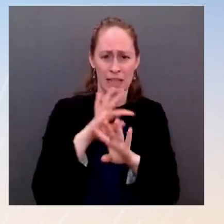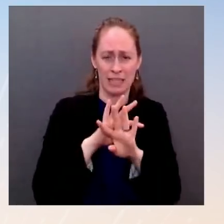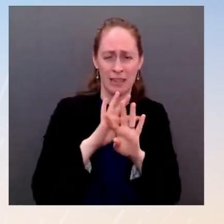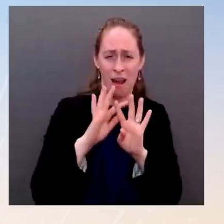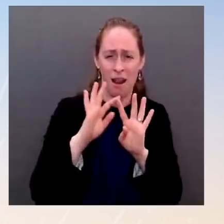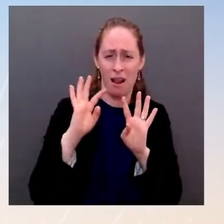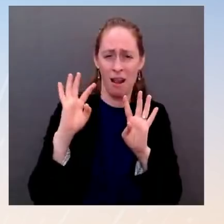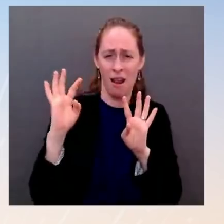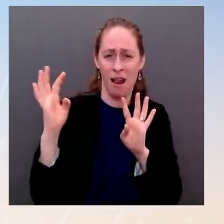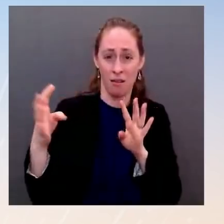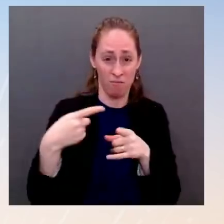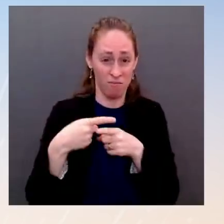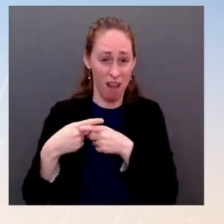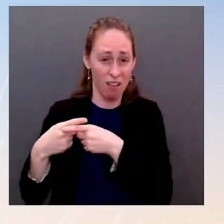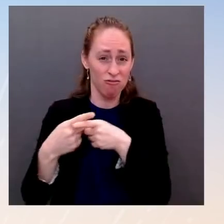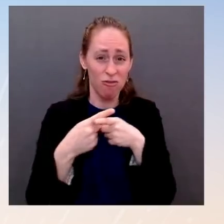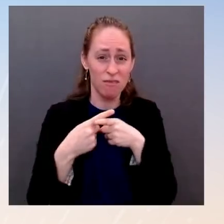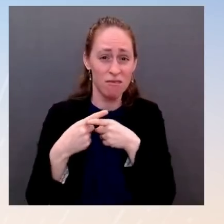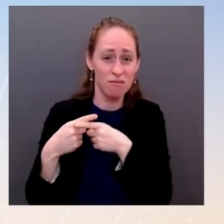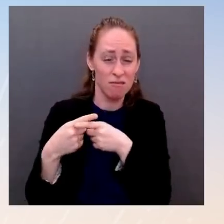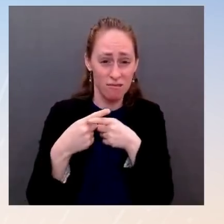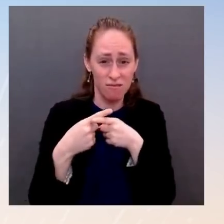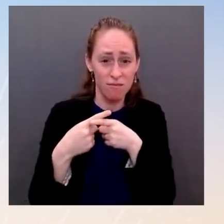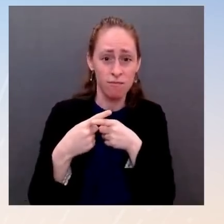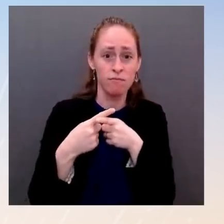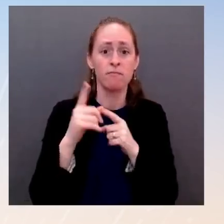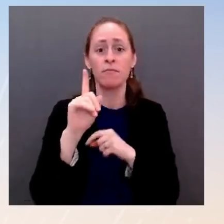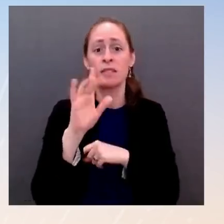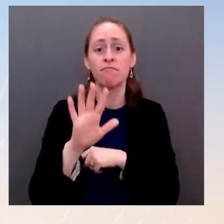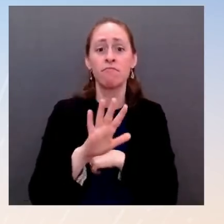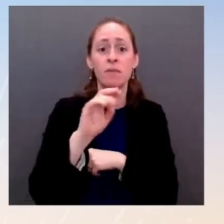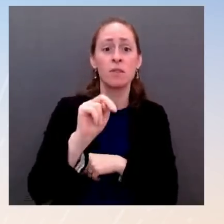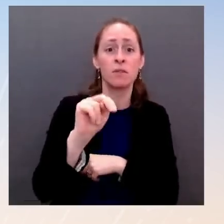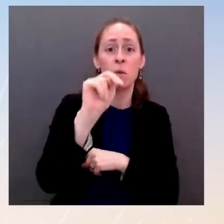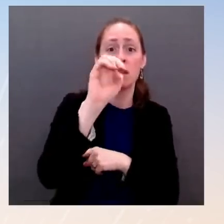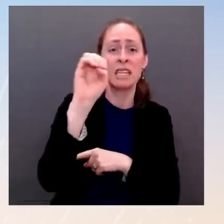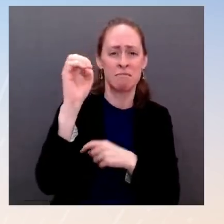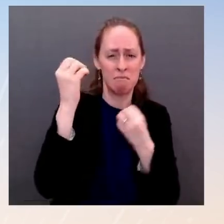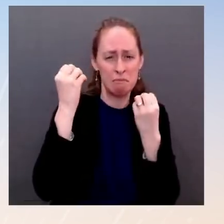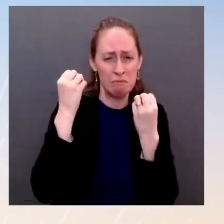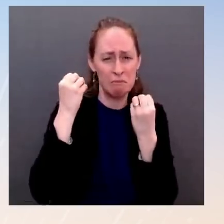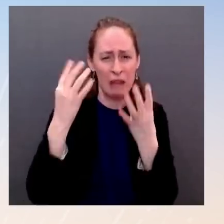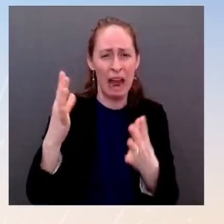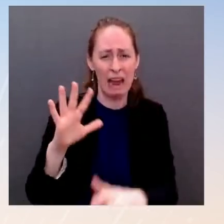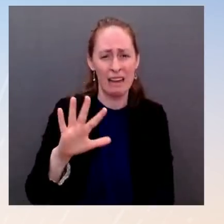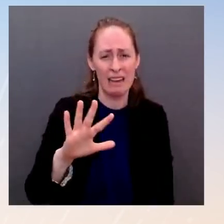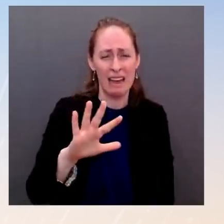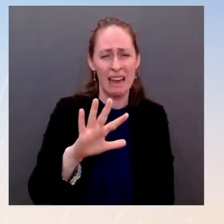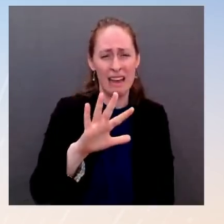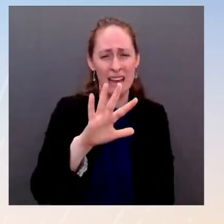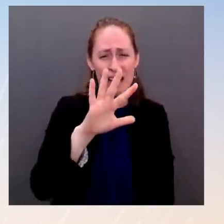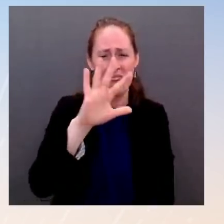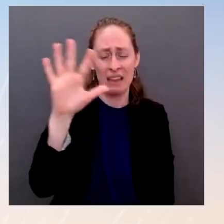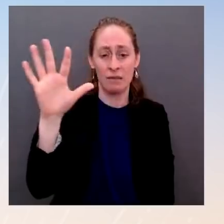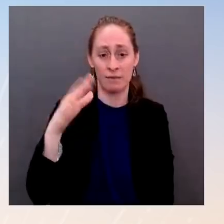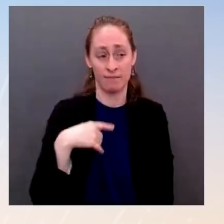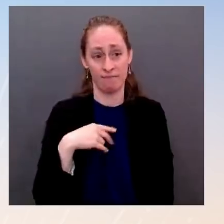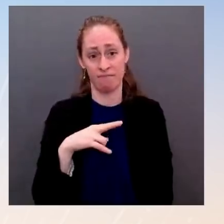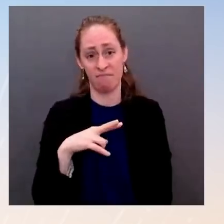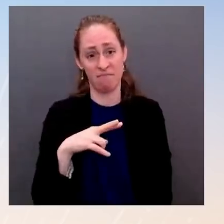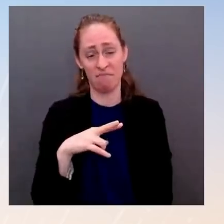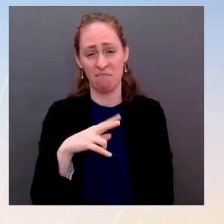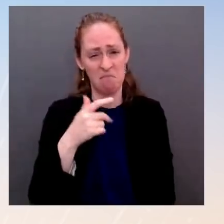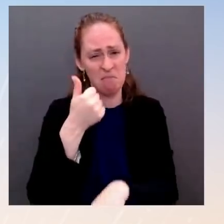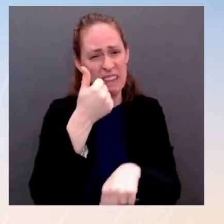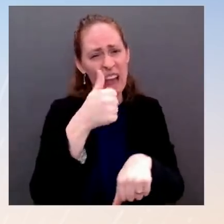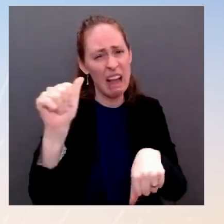the Russians are in a position to be able to mount a major military action in Ukraine any day now. And for that reason, we